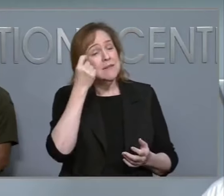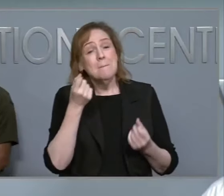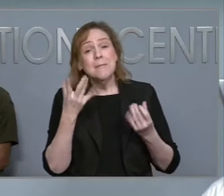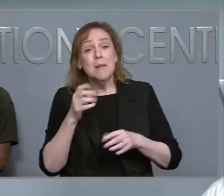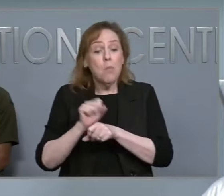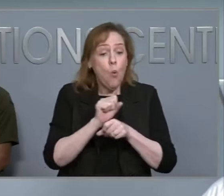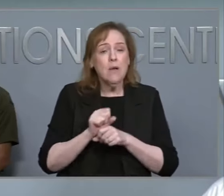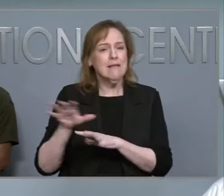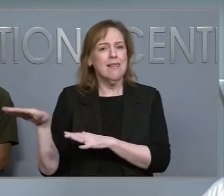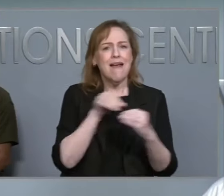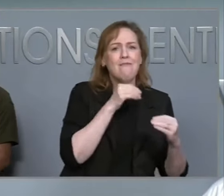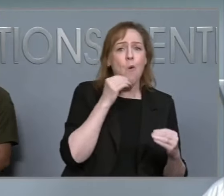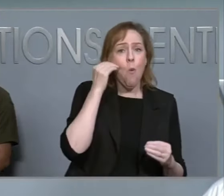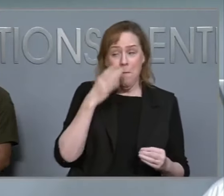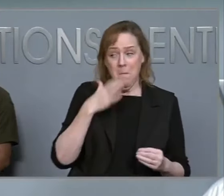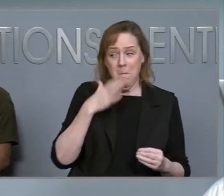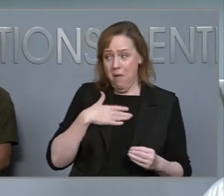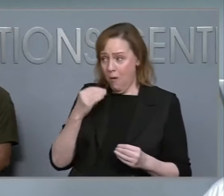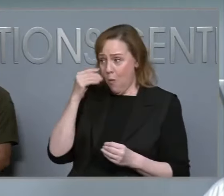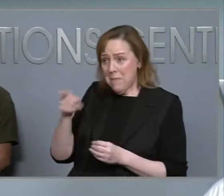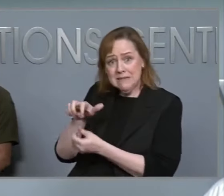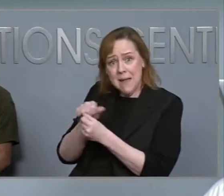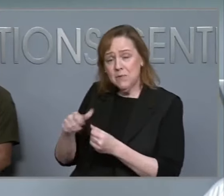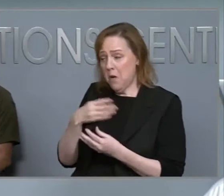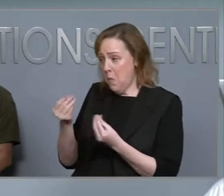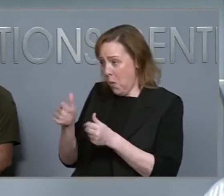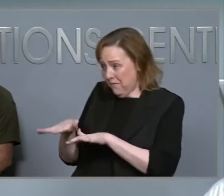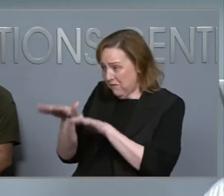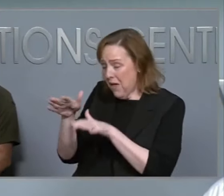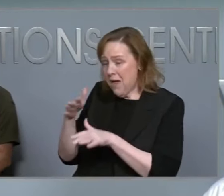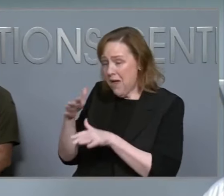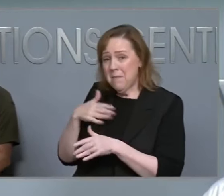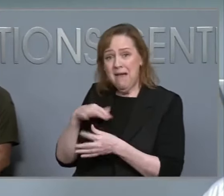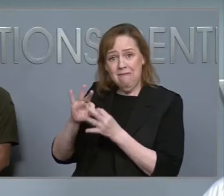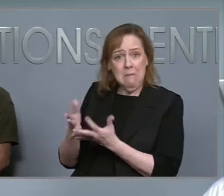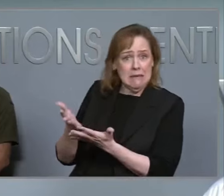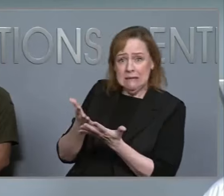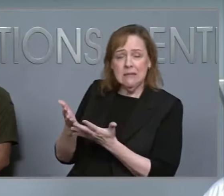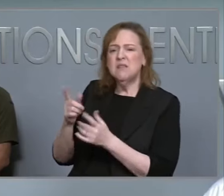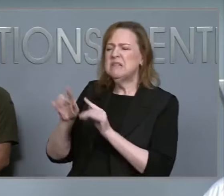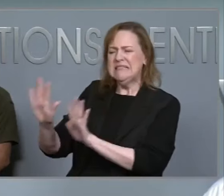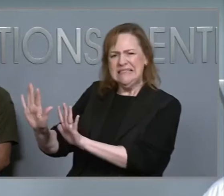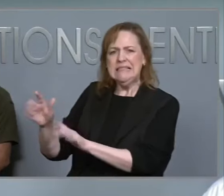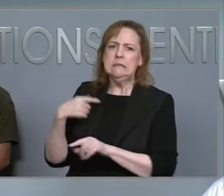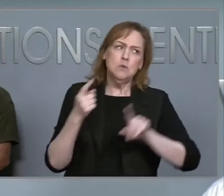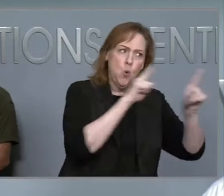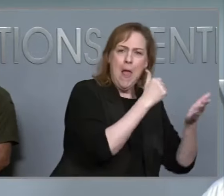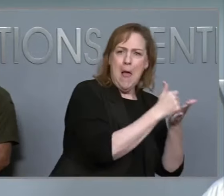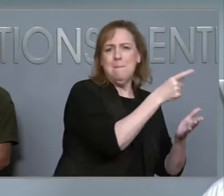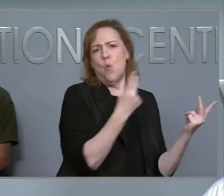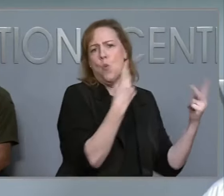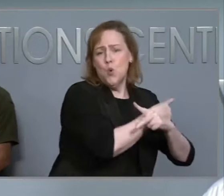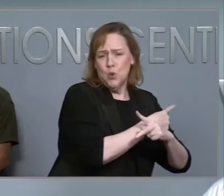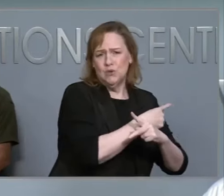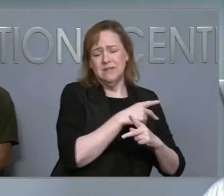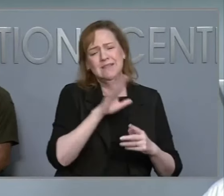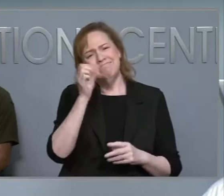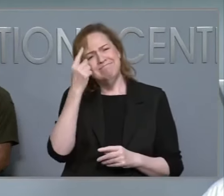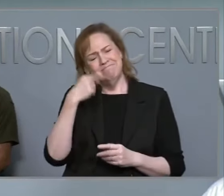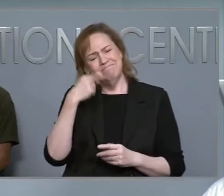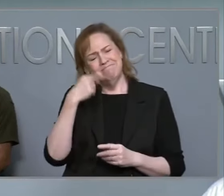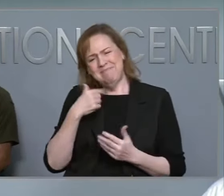damage to their homes and property and even family, and so I want to thank them for the work they've been doing since this storm has hit.